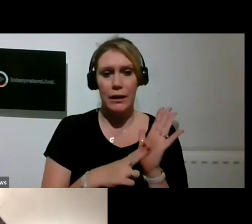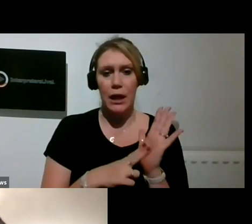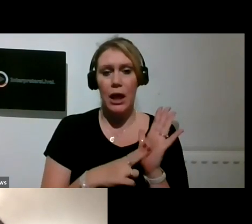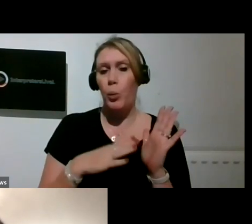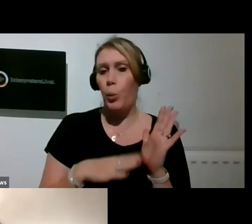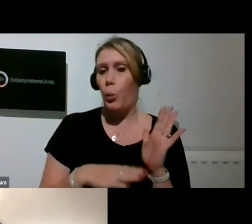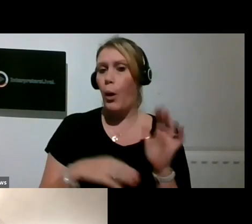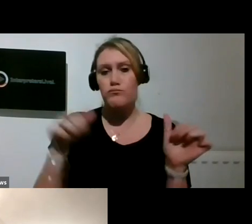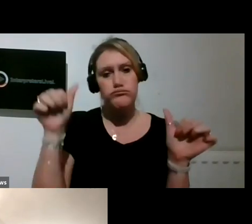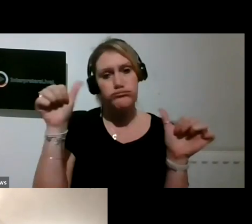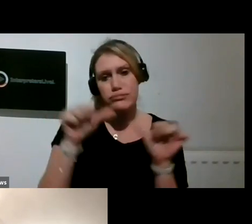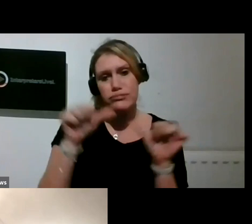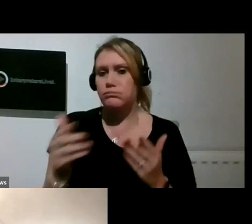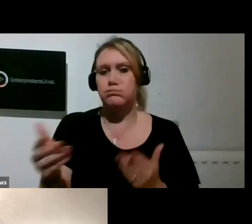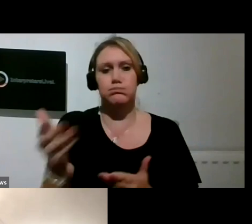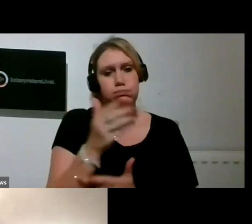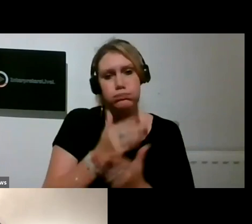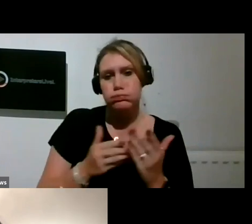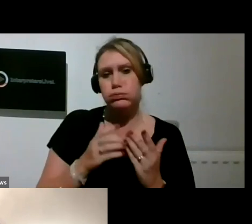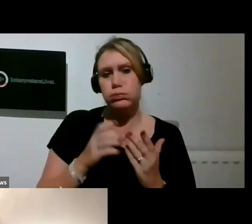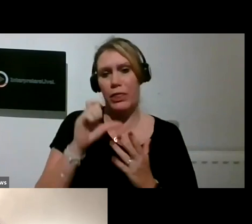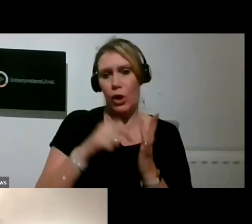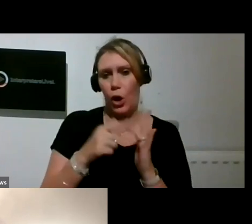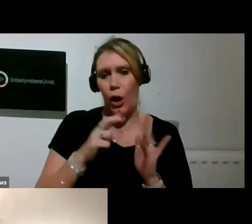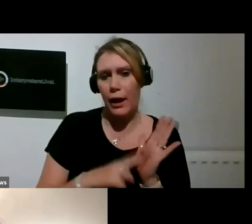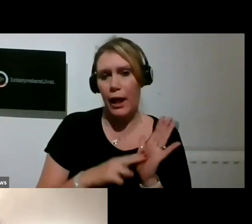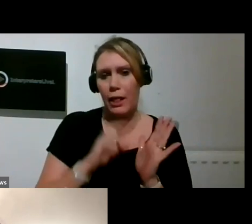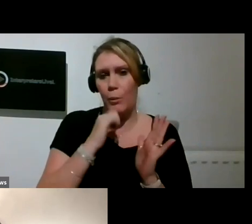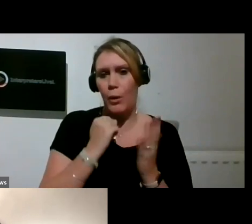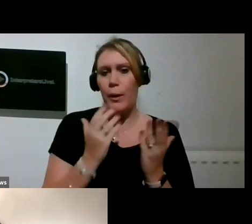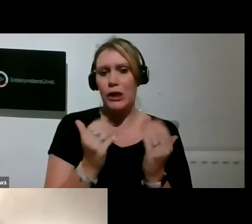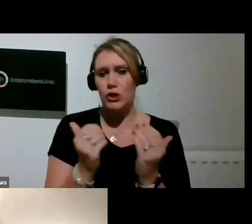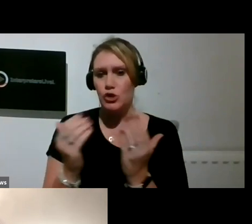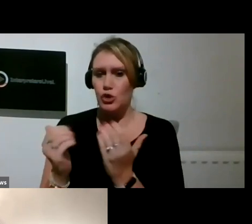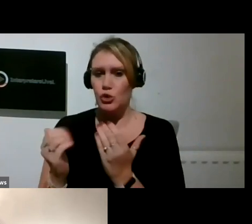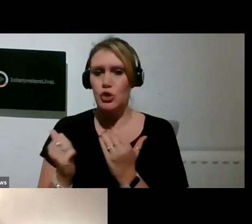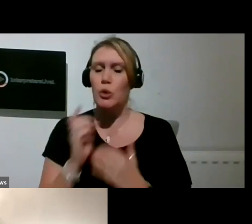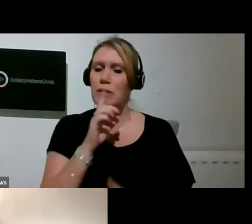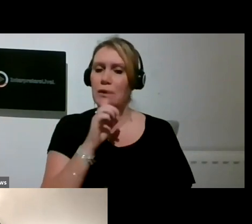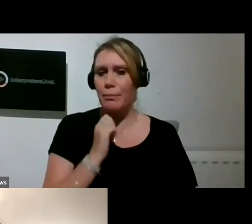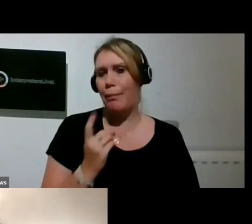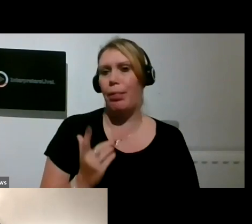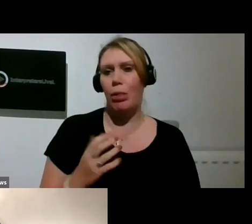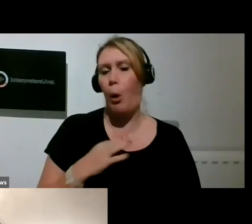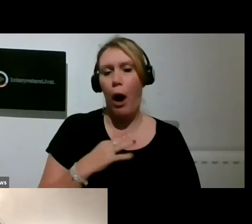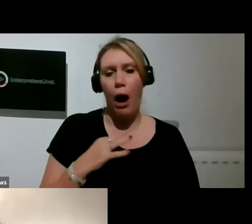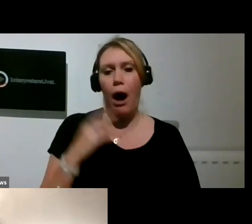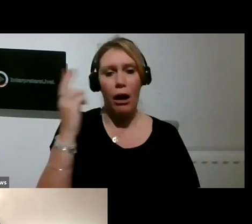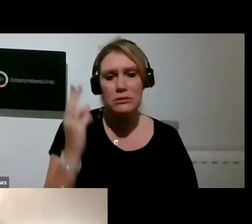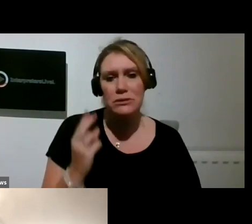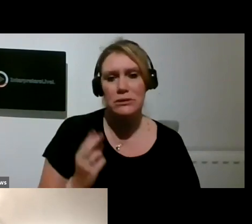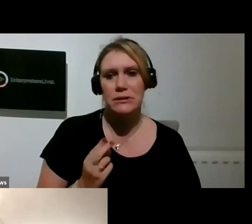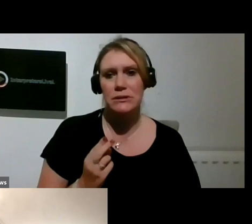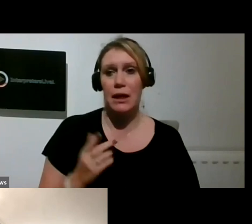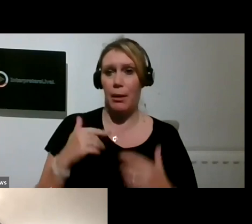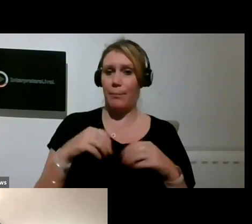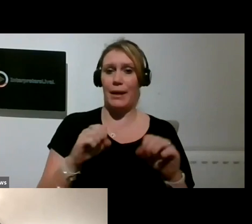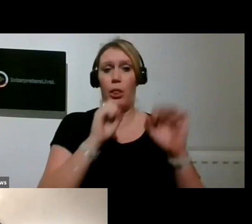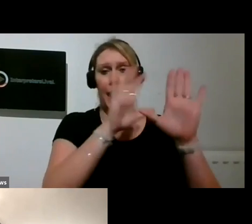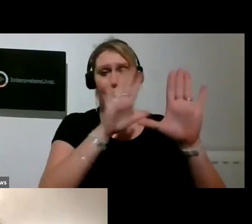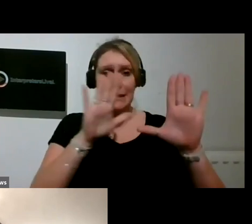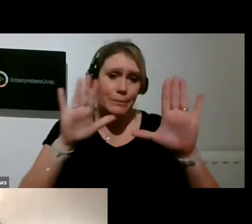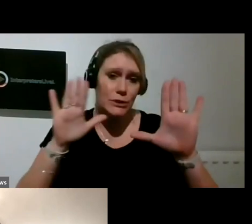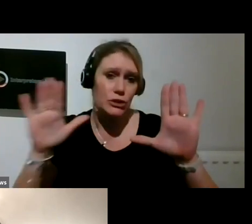chat with Colin and then we're going to introduce you to some of the artists who are exhibiting in our exhibition and